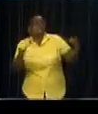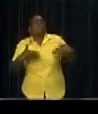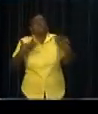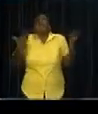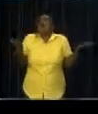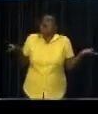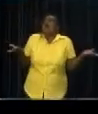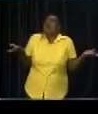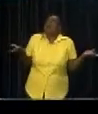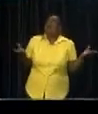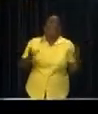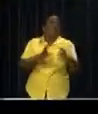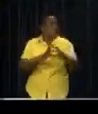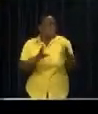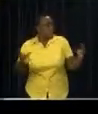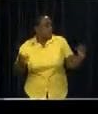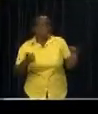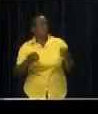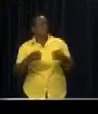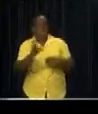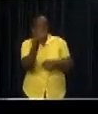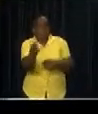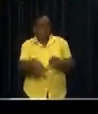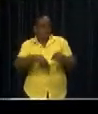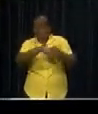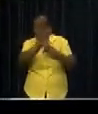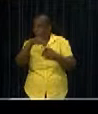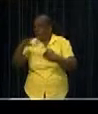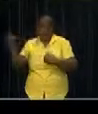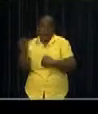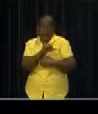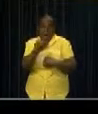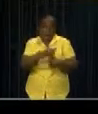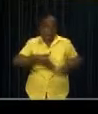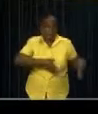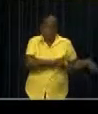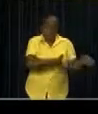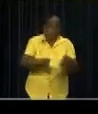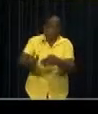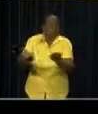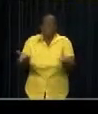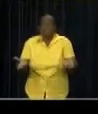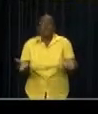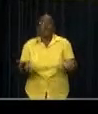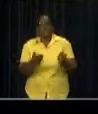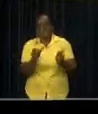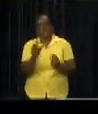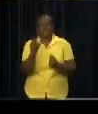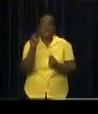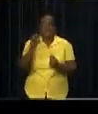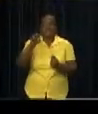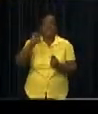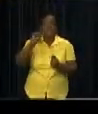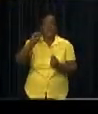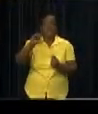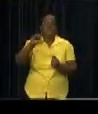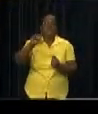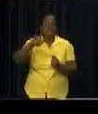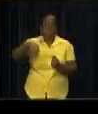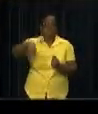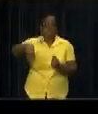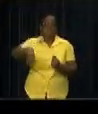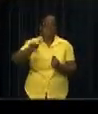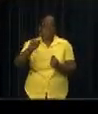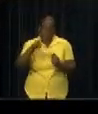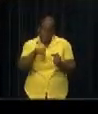outside of his trajectory. The cost for the installation of the GPS devices in the buses is taken on by the